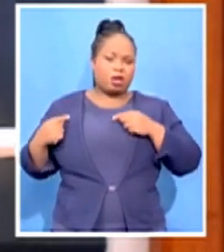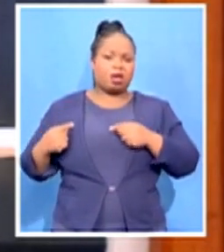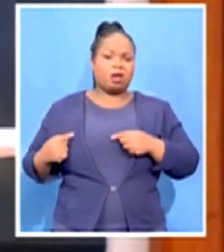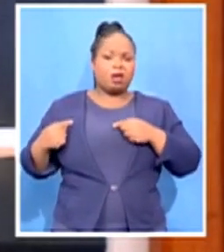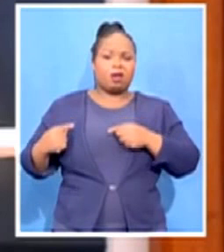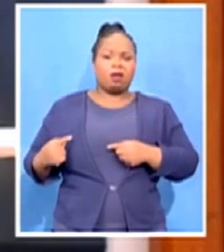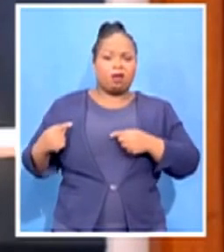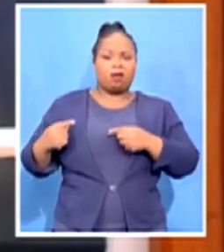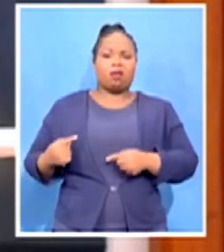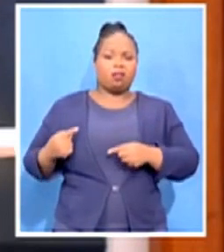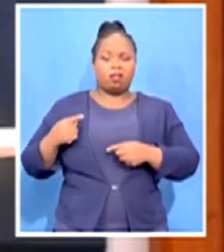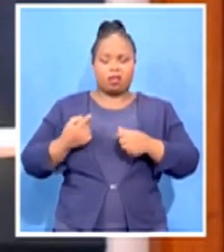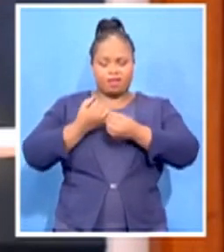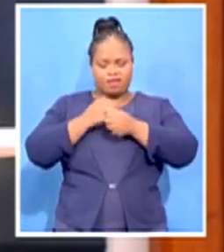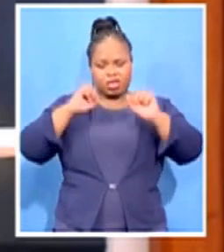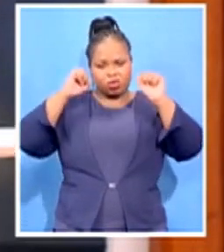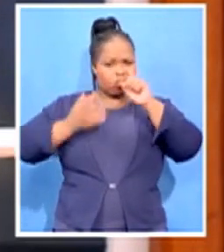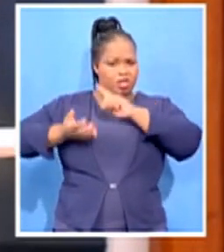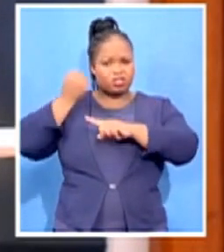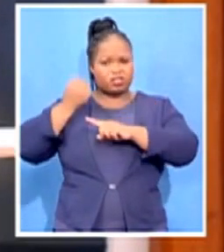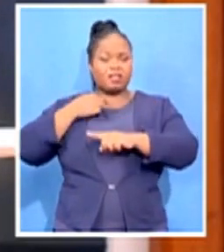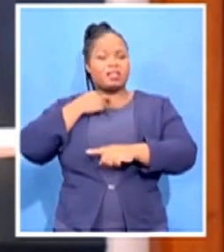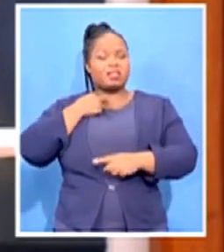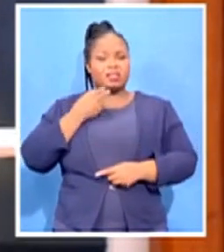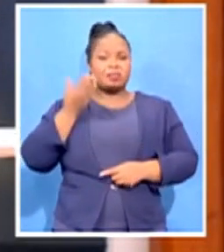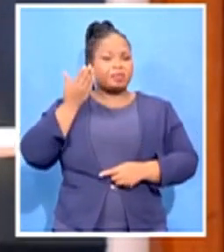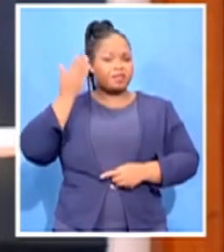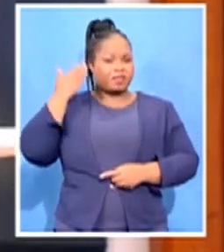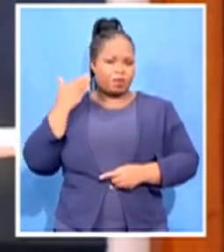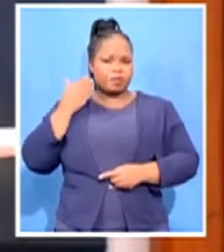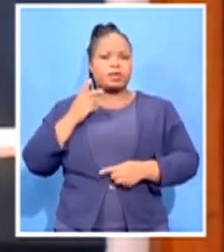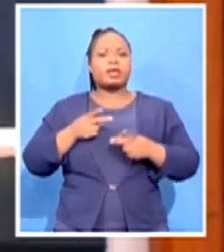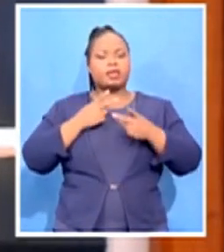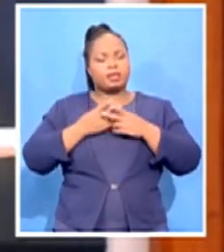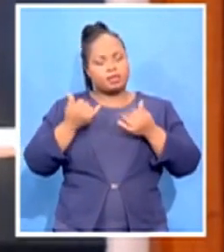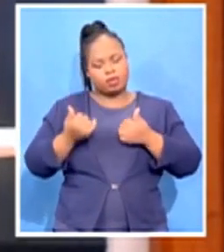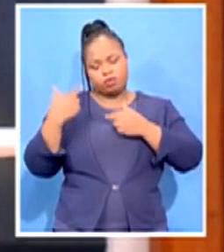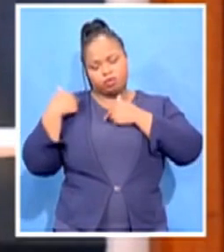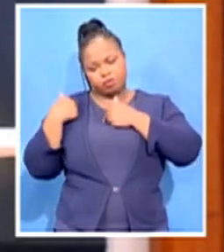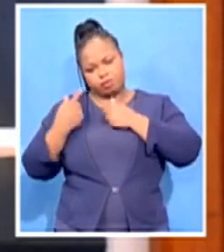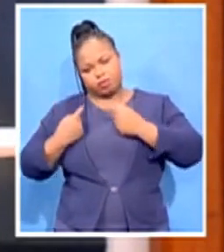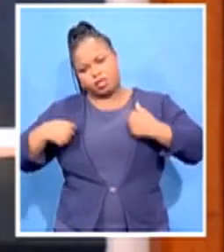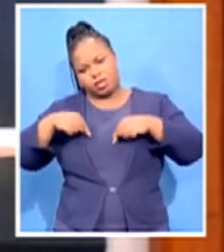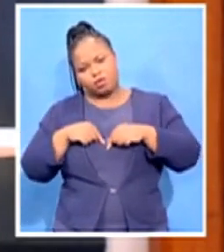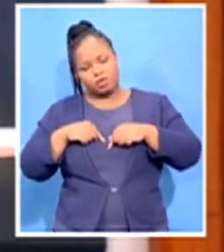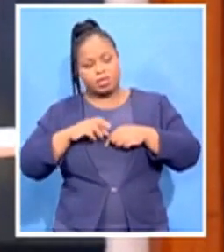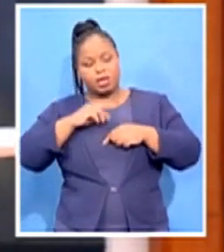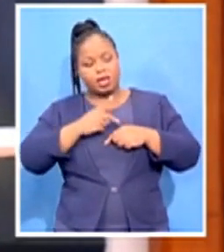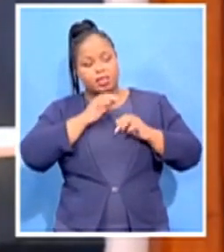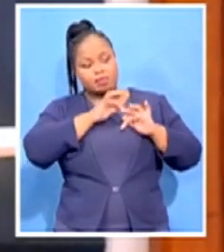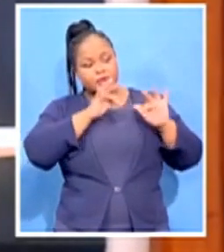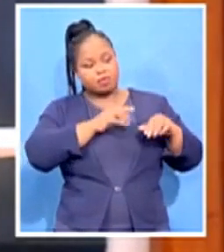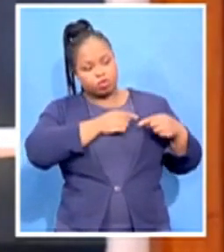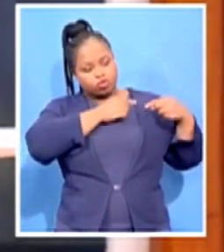And we are therefore duty-bound to support those peoples in the world who are struggling